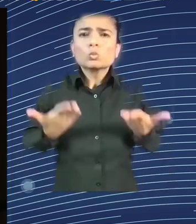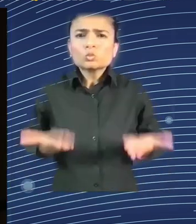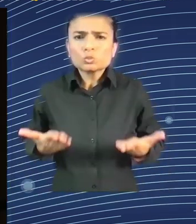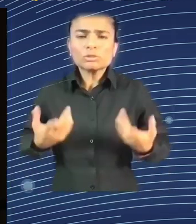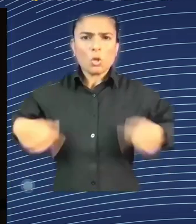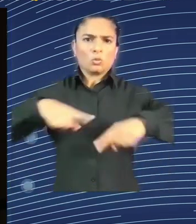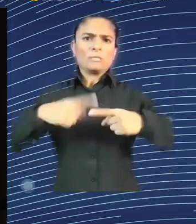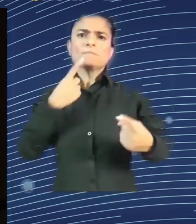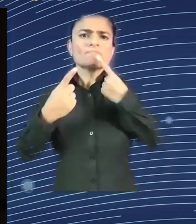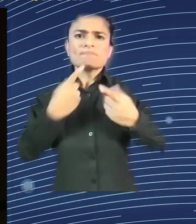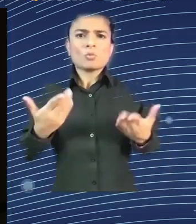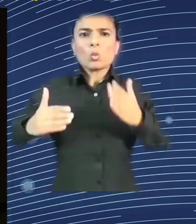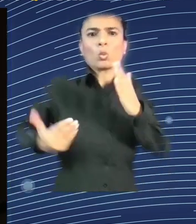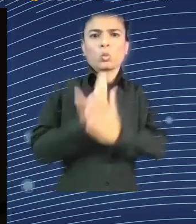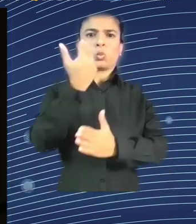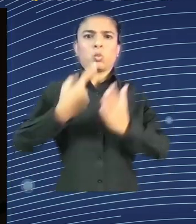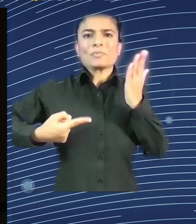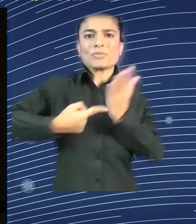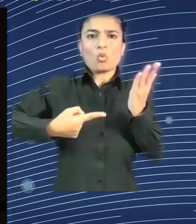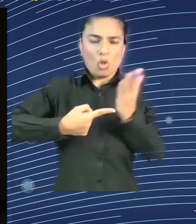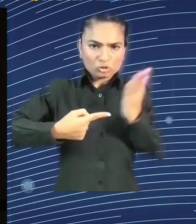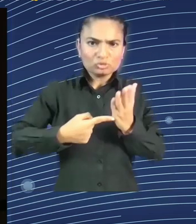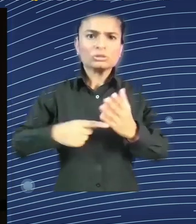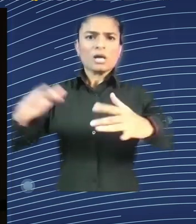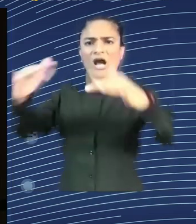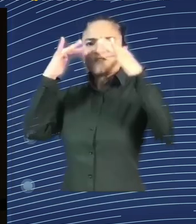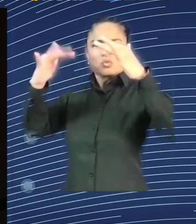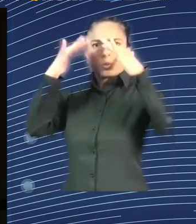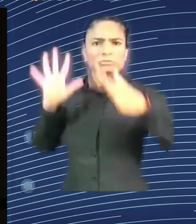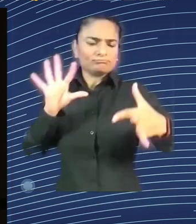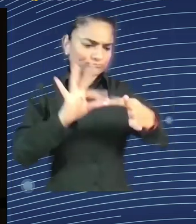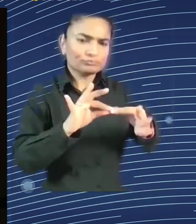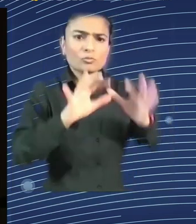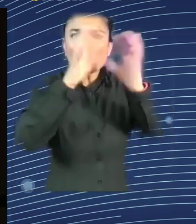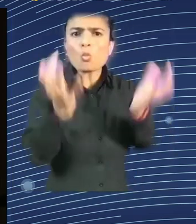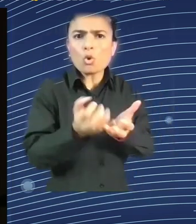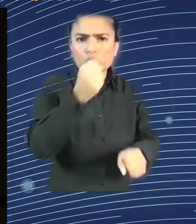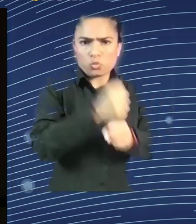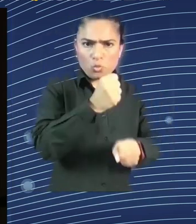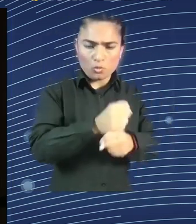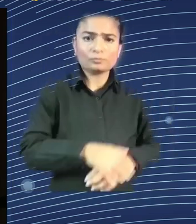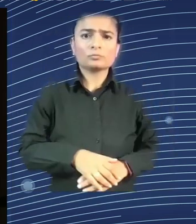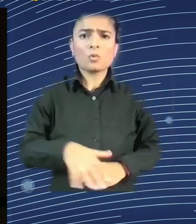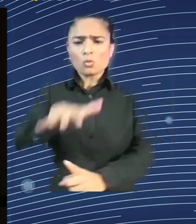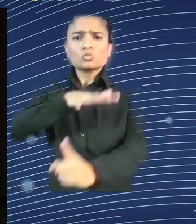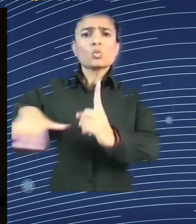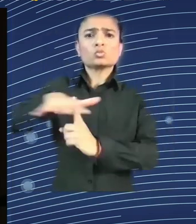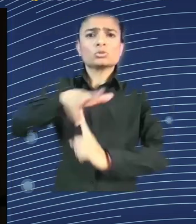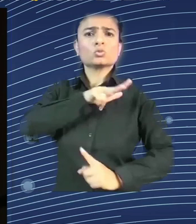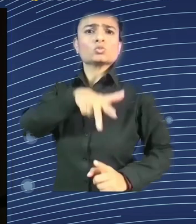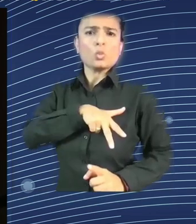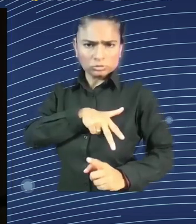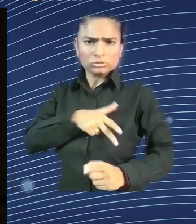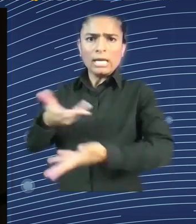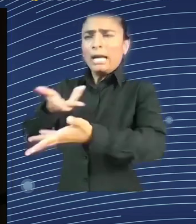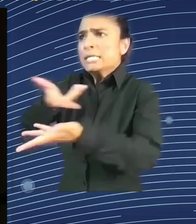and social partners were negotiating the right to disconnect, and from what I heard, they didn't succeed to